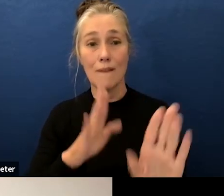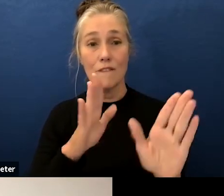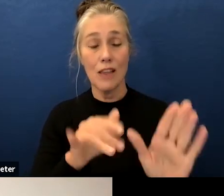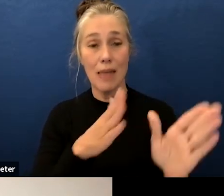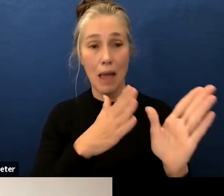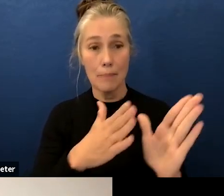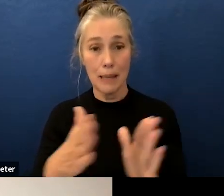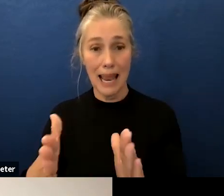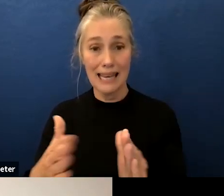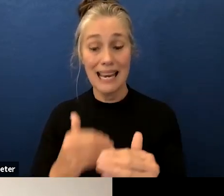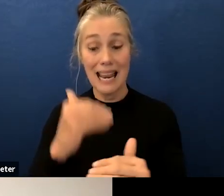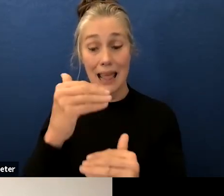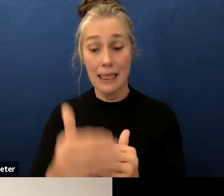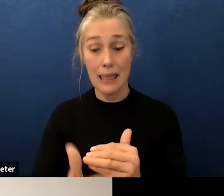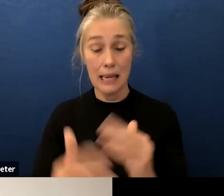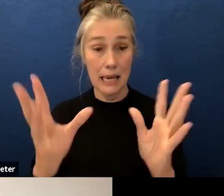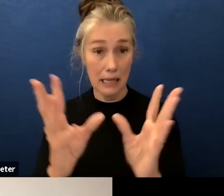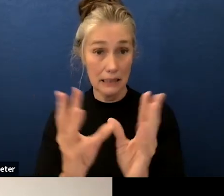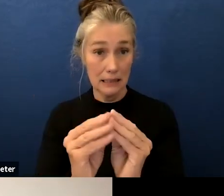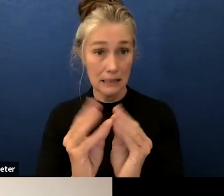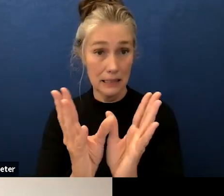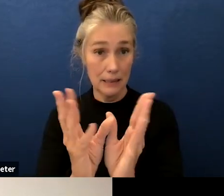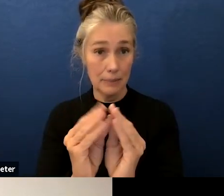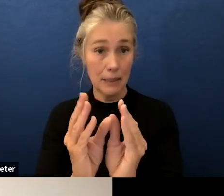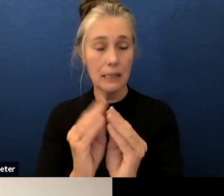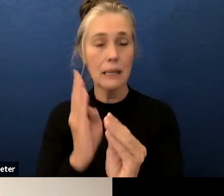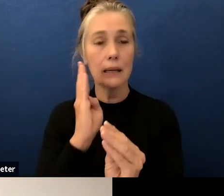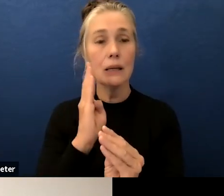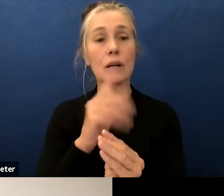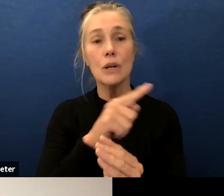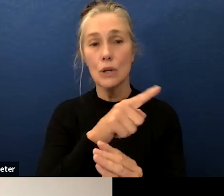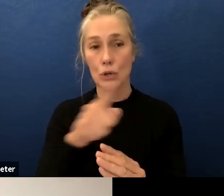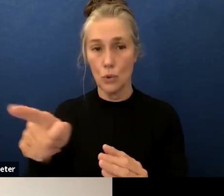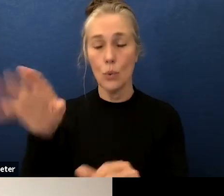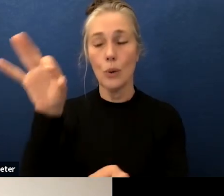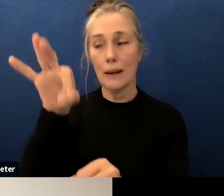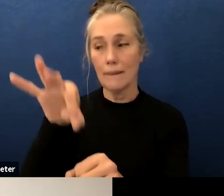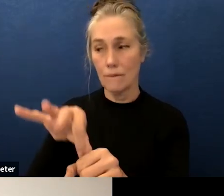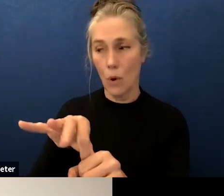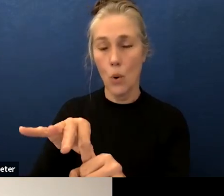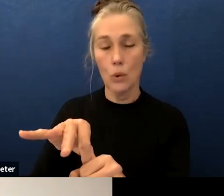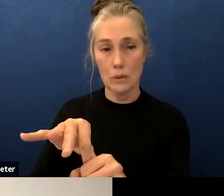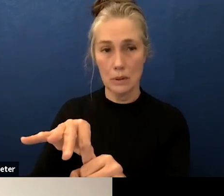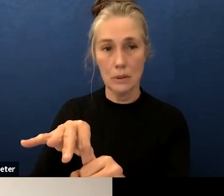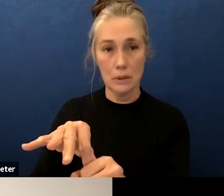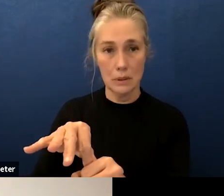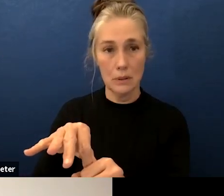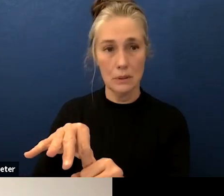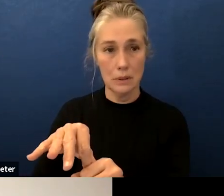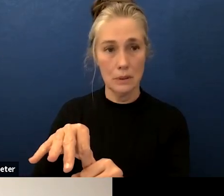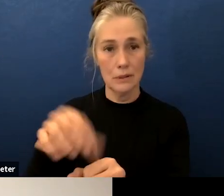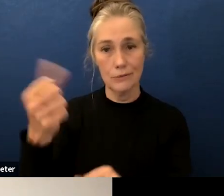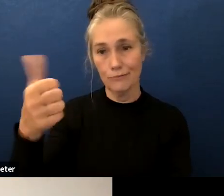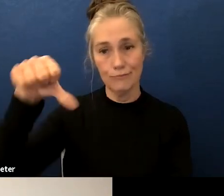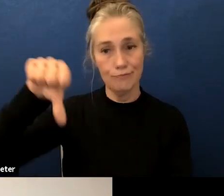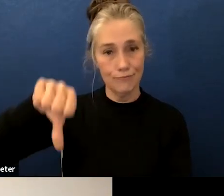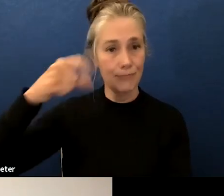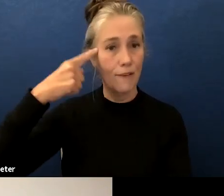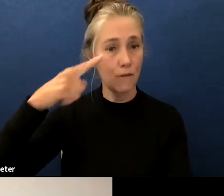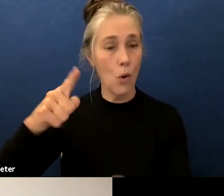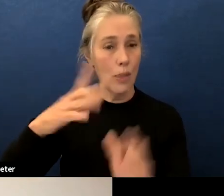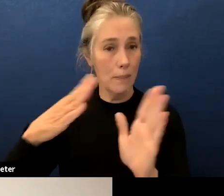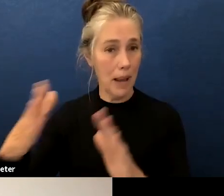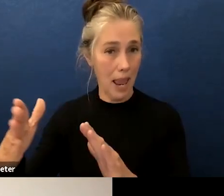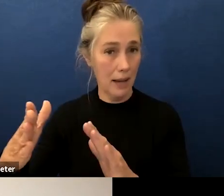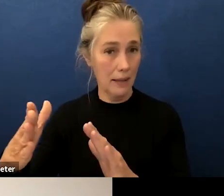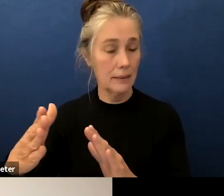at the next meeting where we will or you will take a vote on the plan so and it has to the vote has